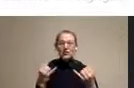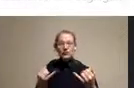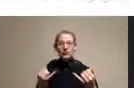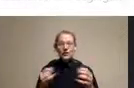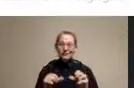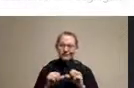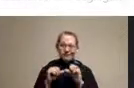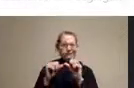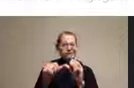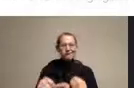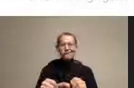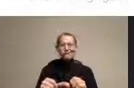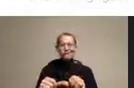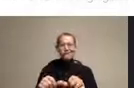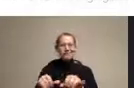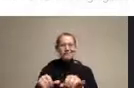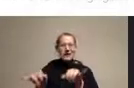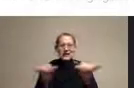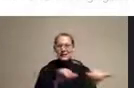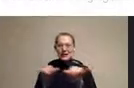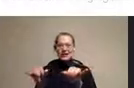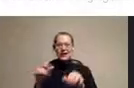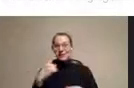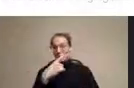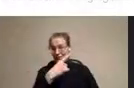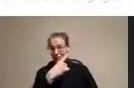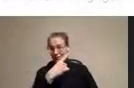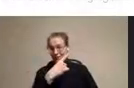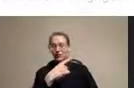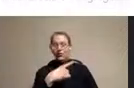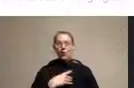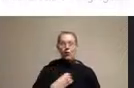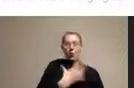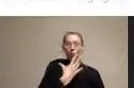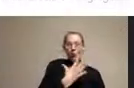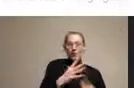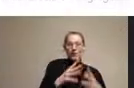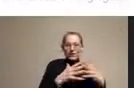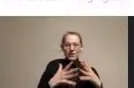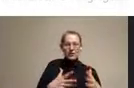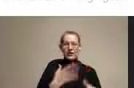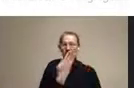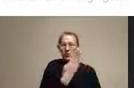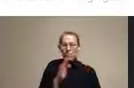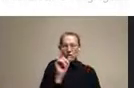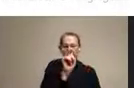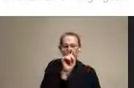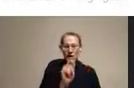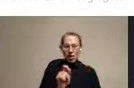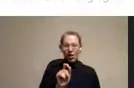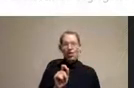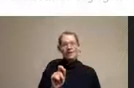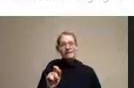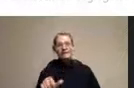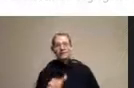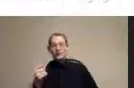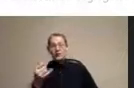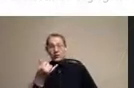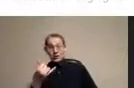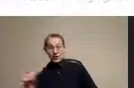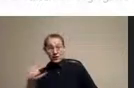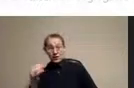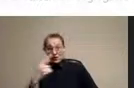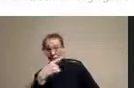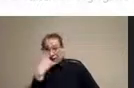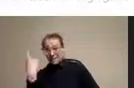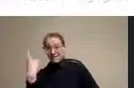dots are black Americans, the blue dots are white Americans. You see this enormous racial segregation with black Americans, white Americans living in very different